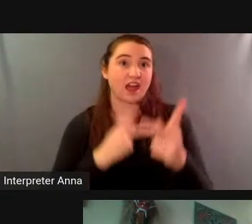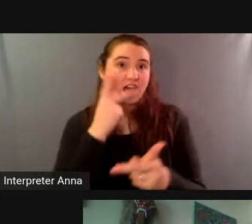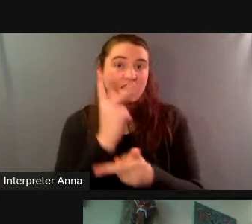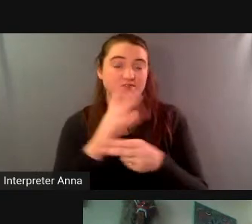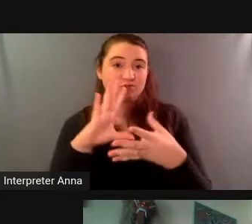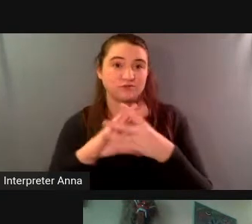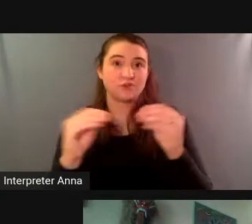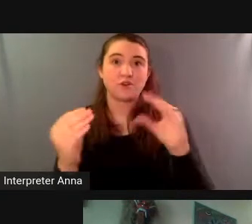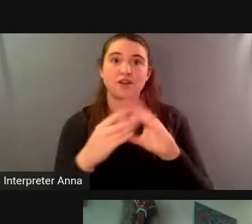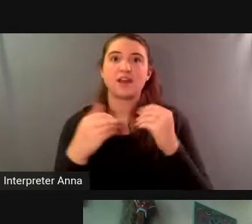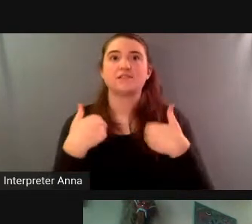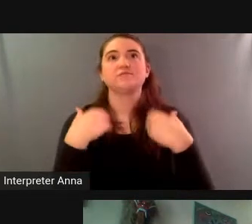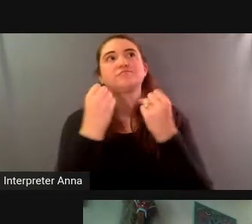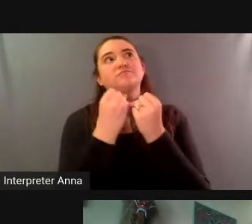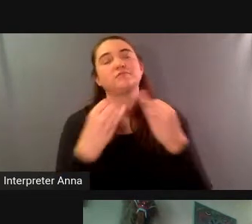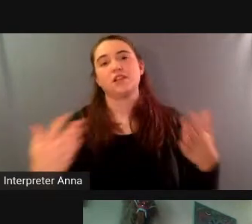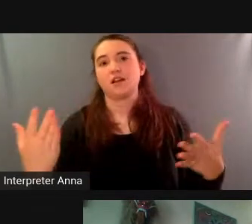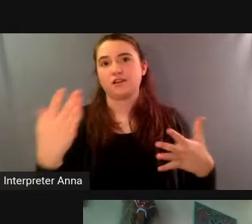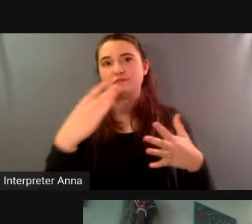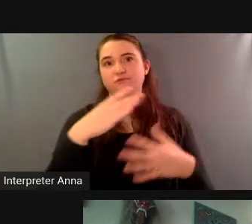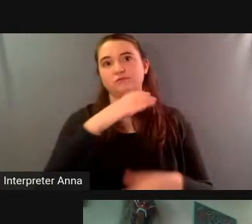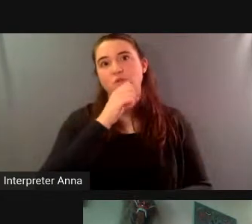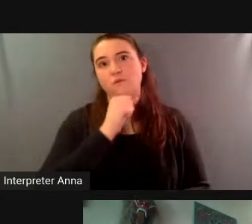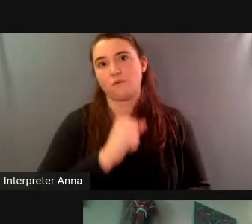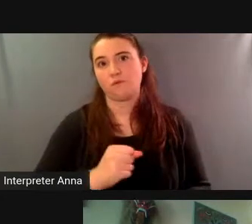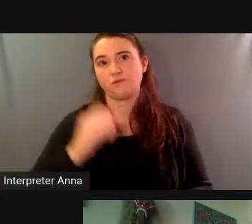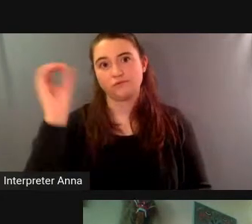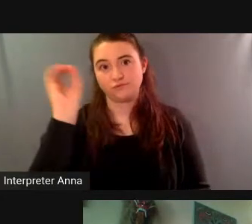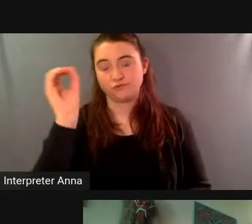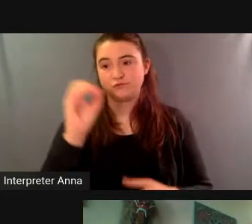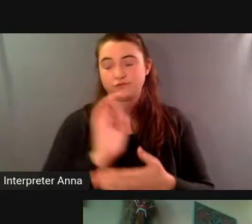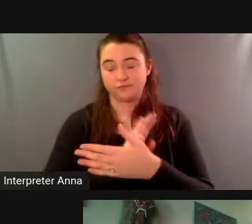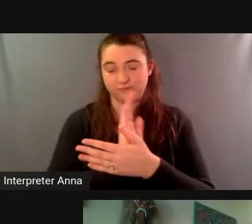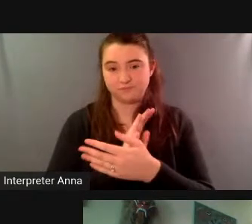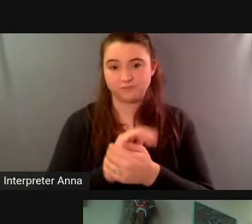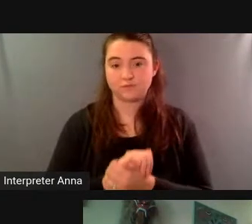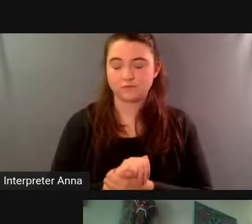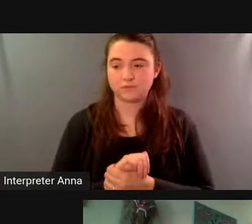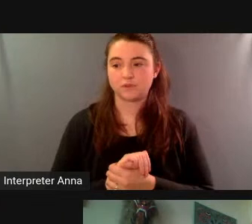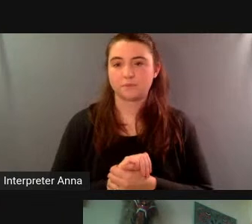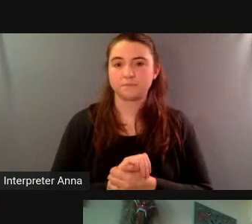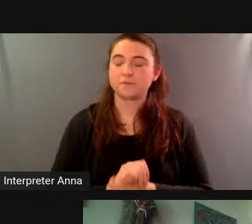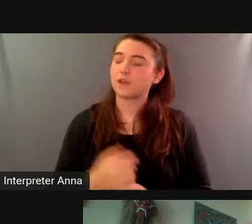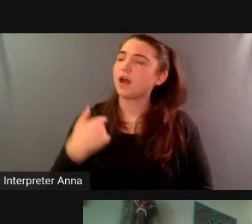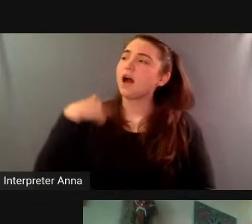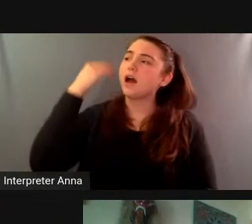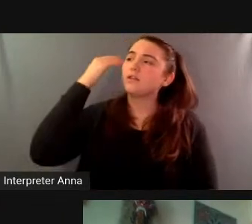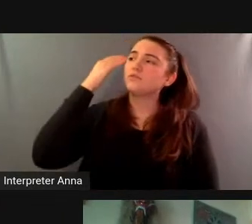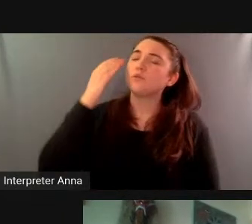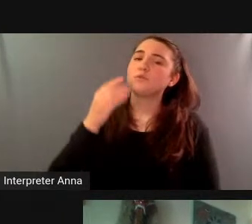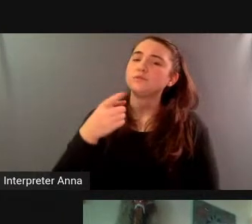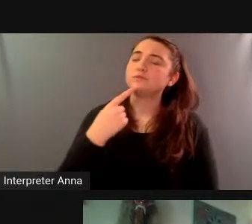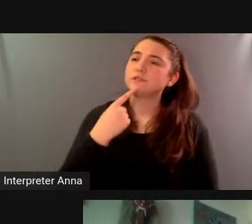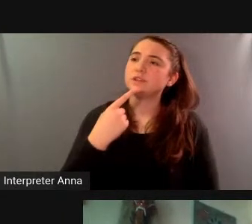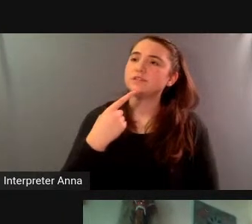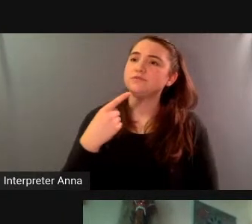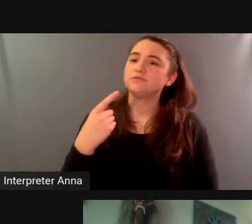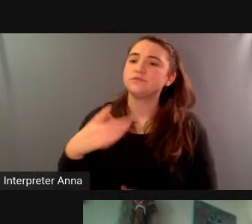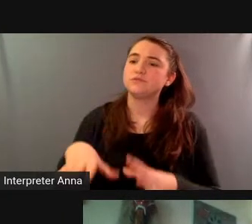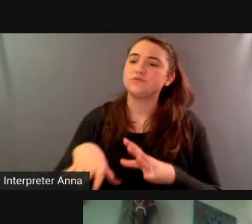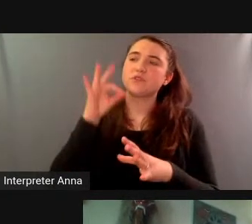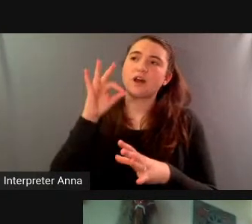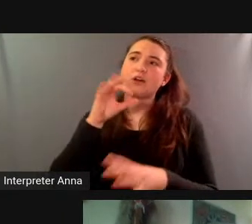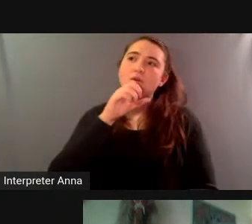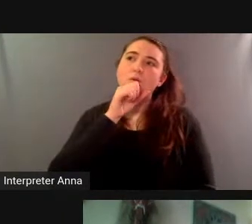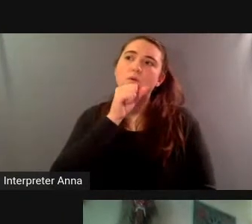lucky for us i know you said that you came across an image of um of the biospherians and that's sort of what